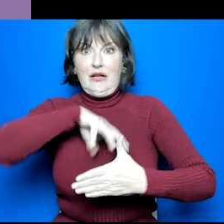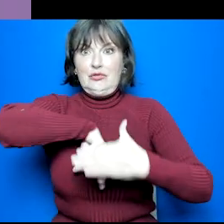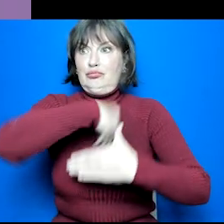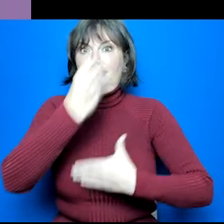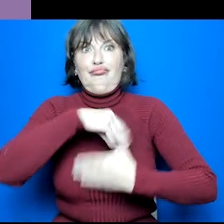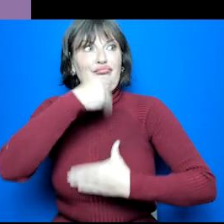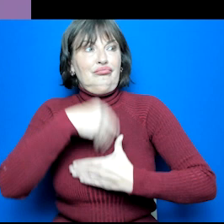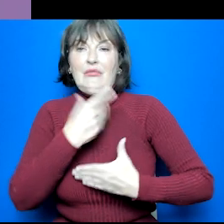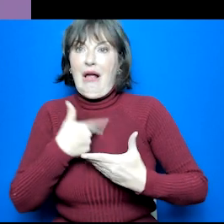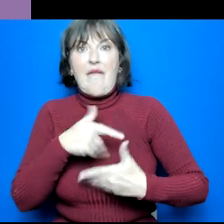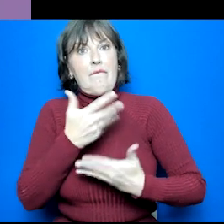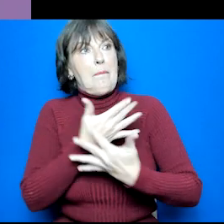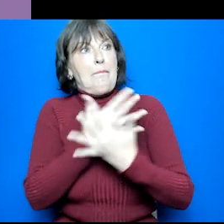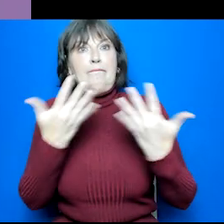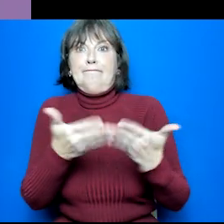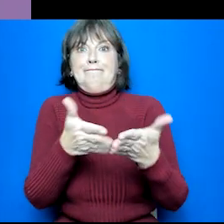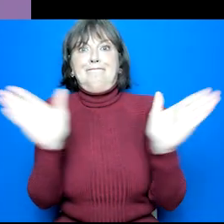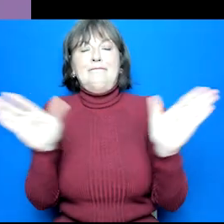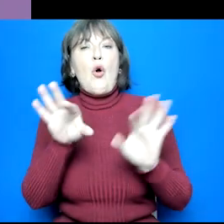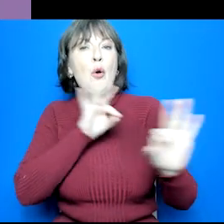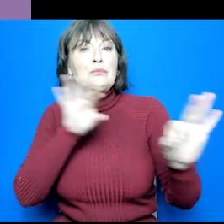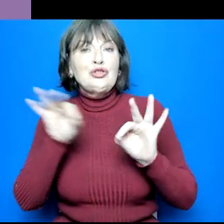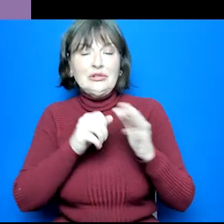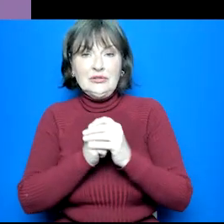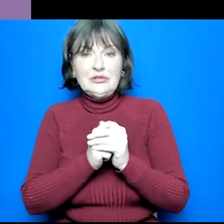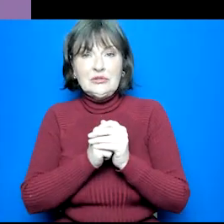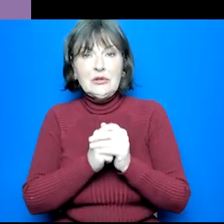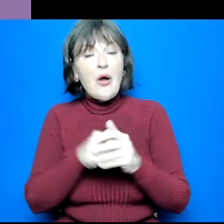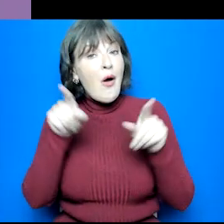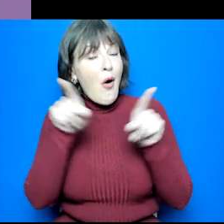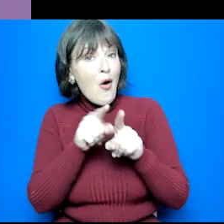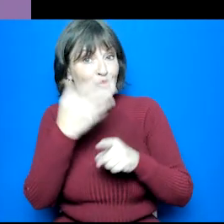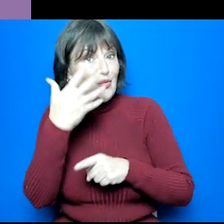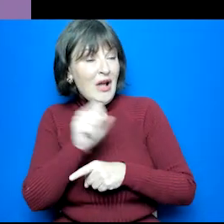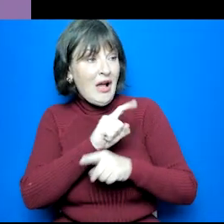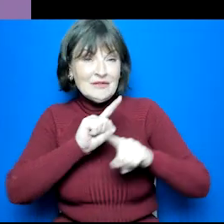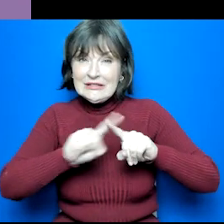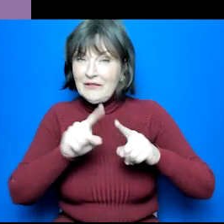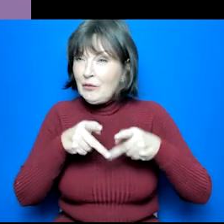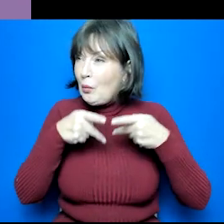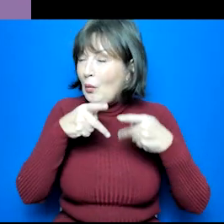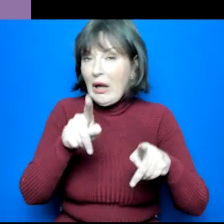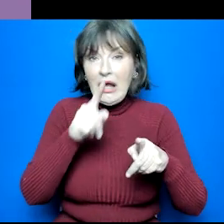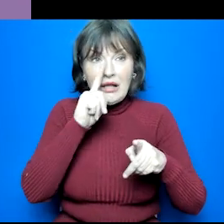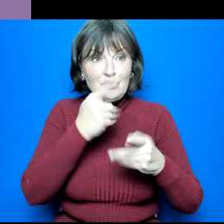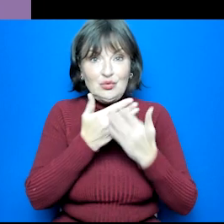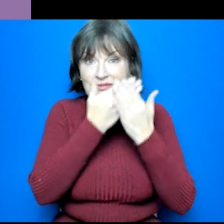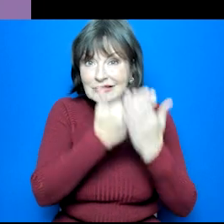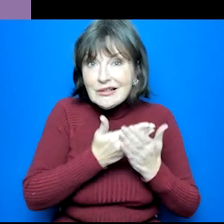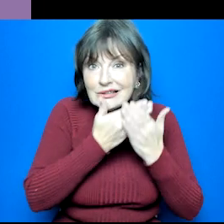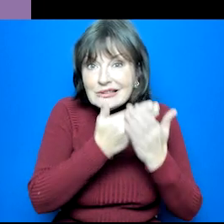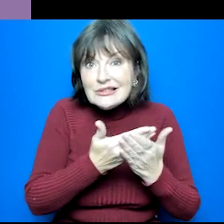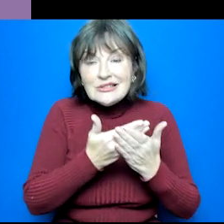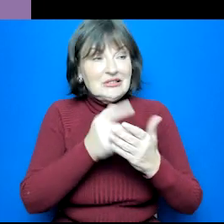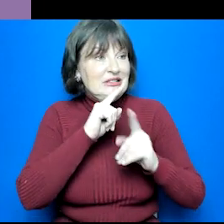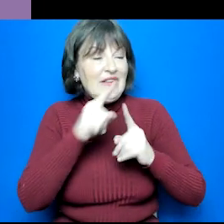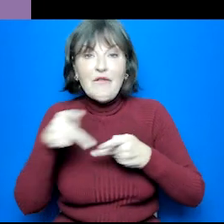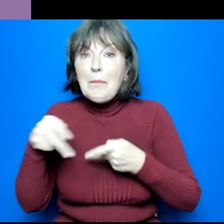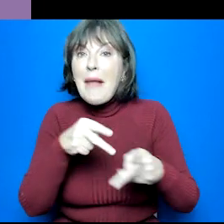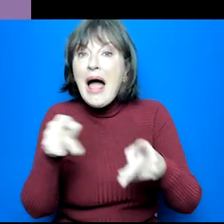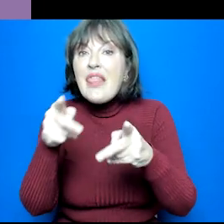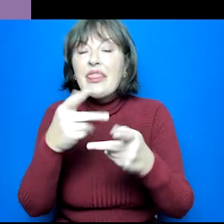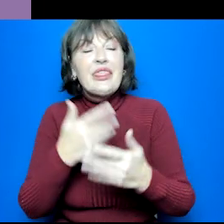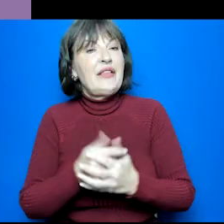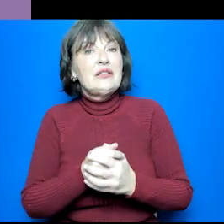be new options available to study and many different routes and pathways for them to consider. This could include subjects that they haven't studied before